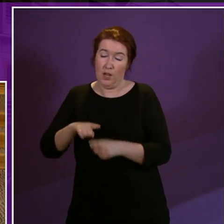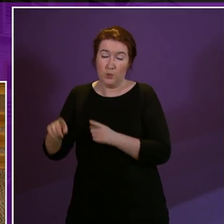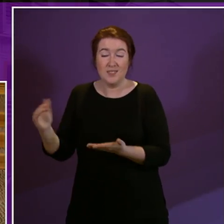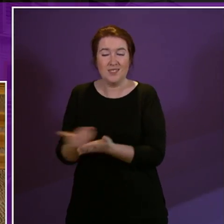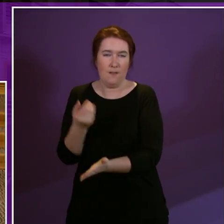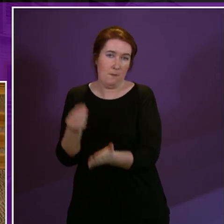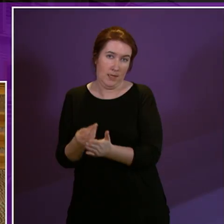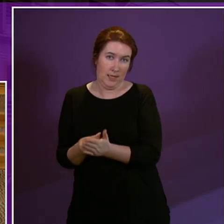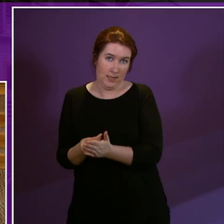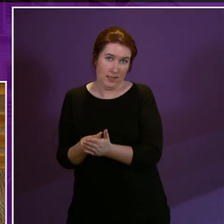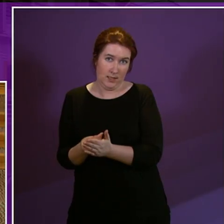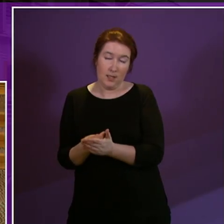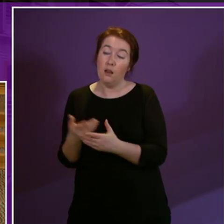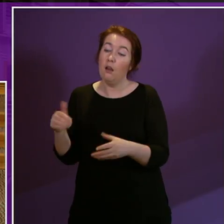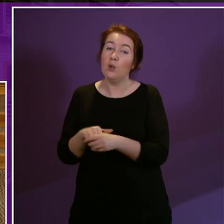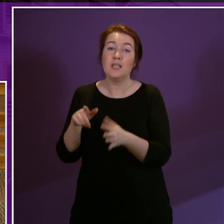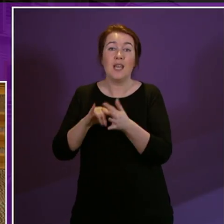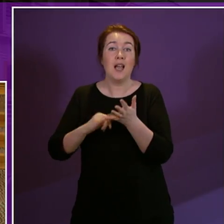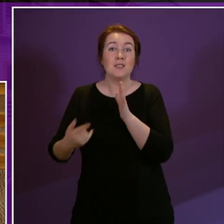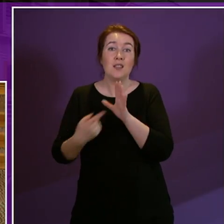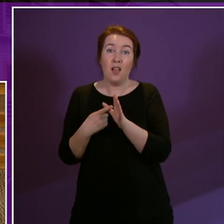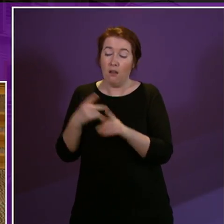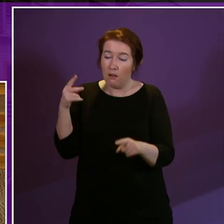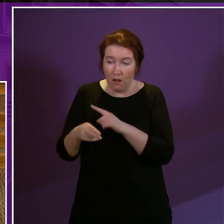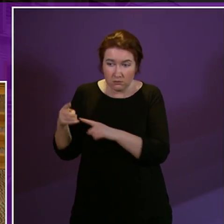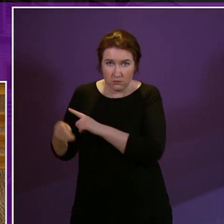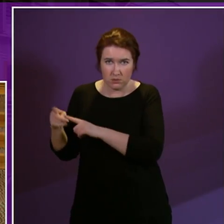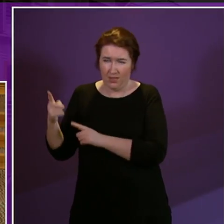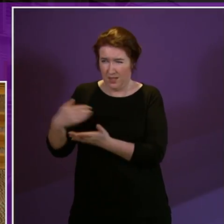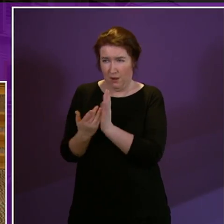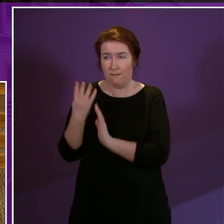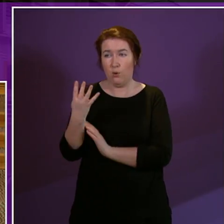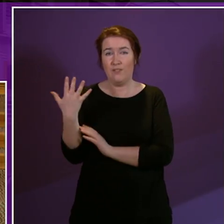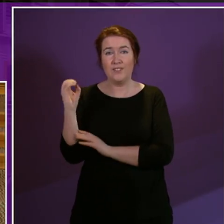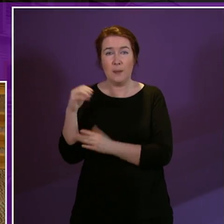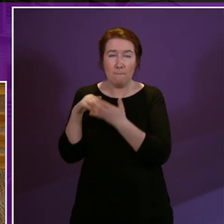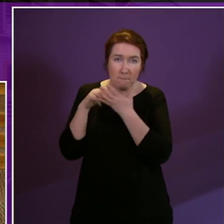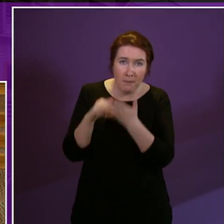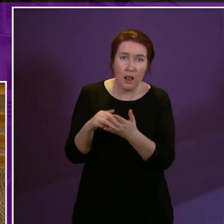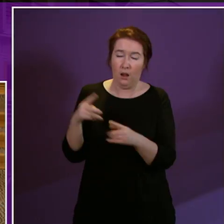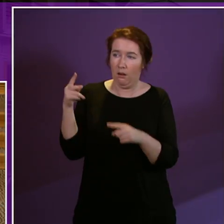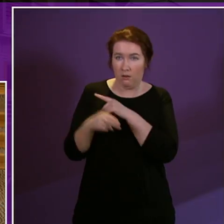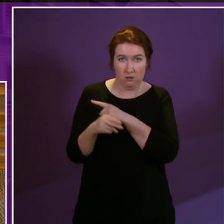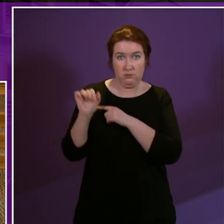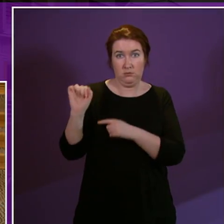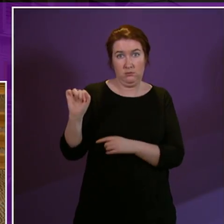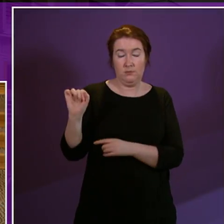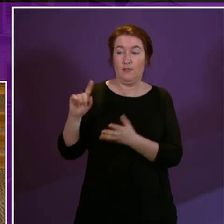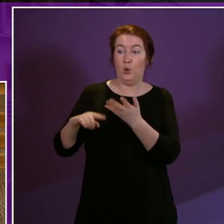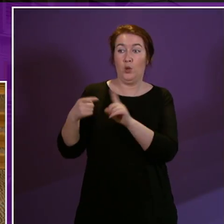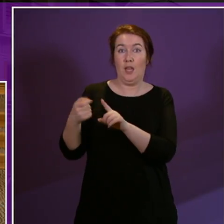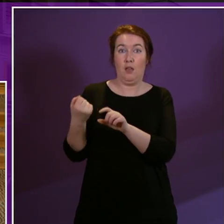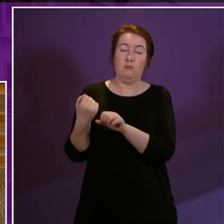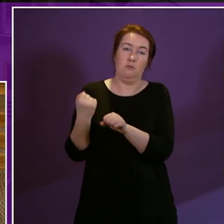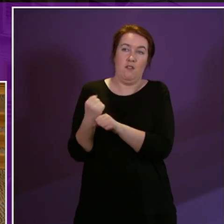including the employment support allowance cuts which are part of a 450 million cut in UK